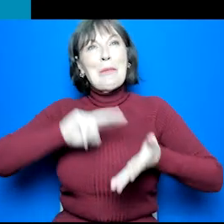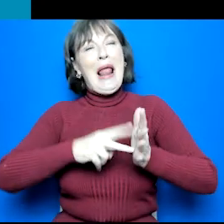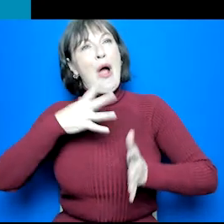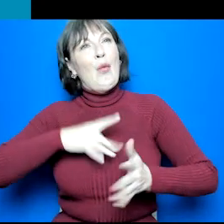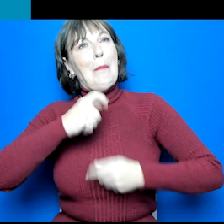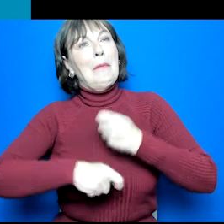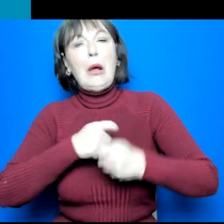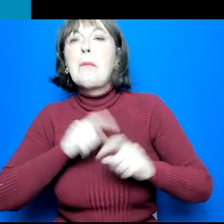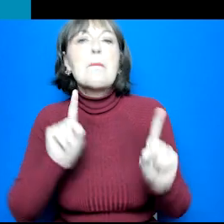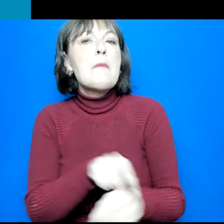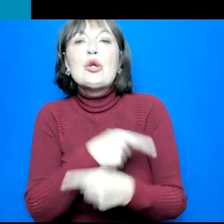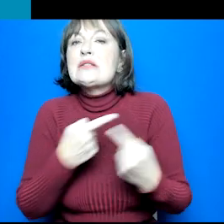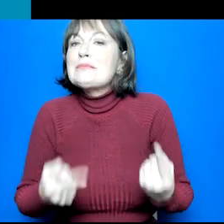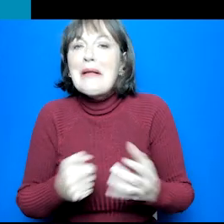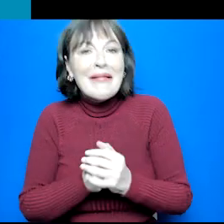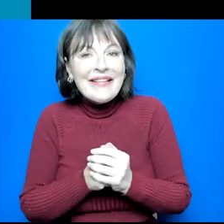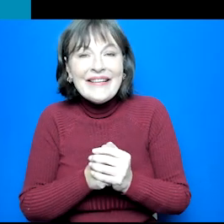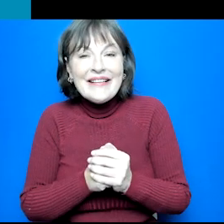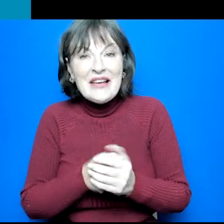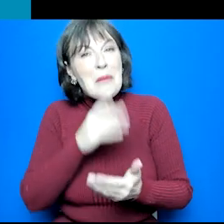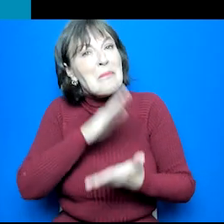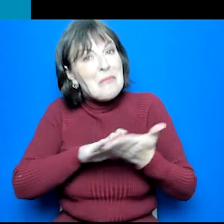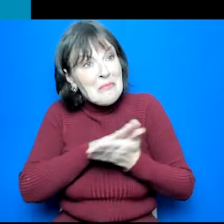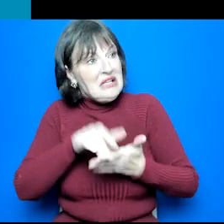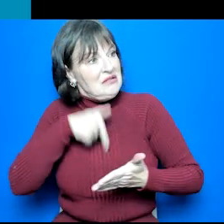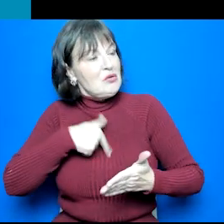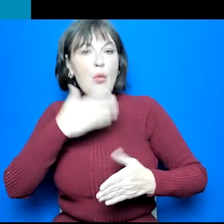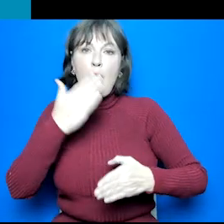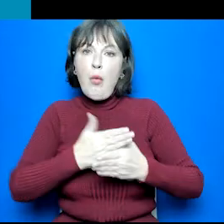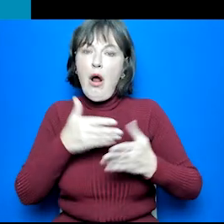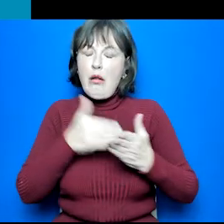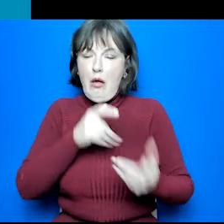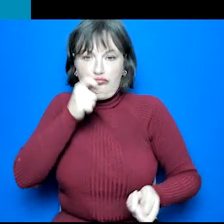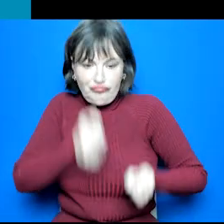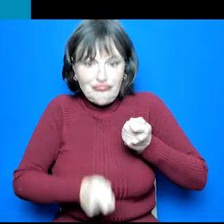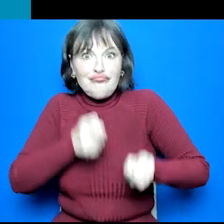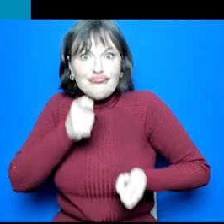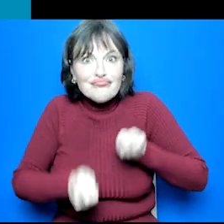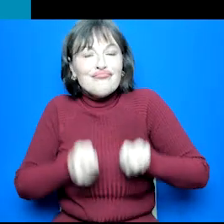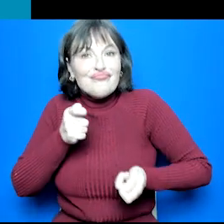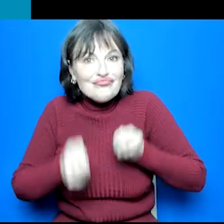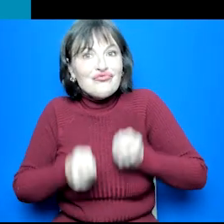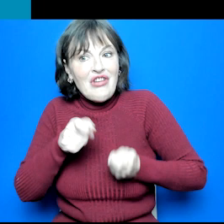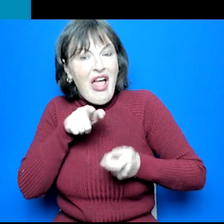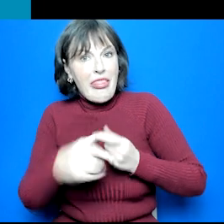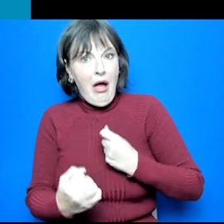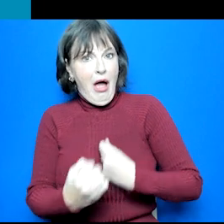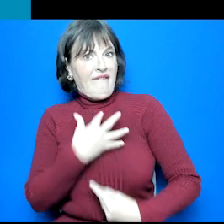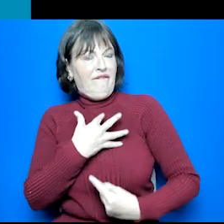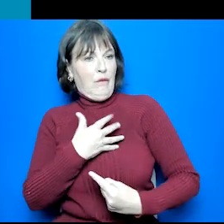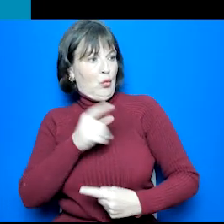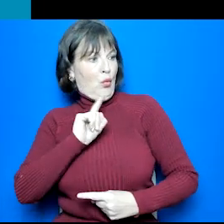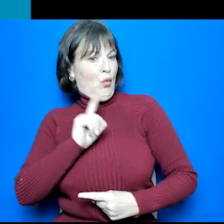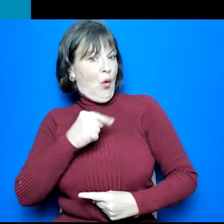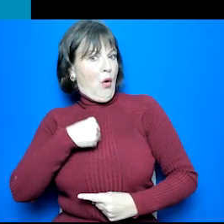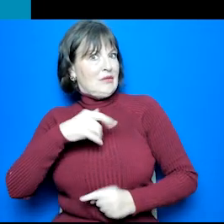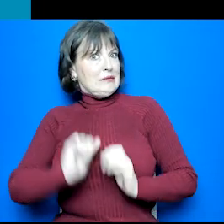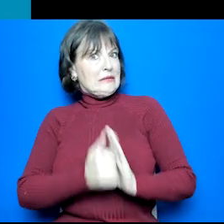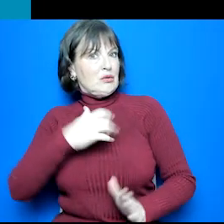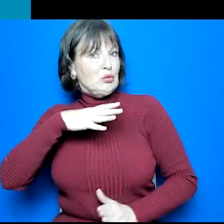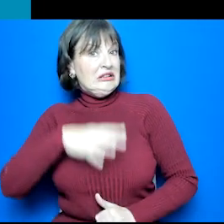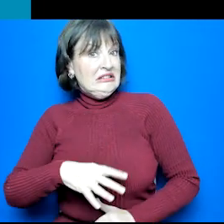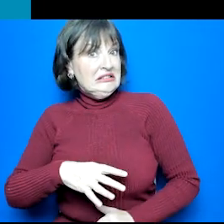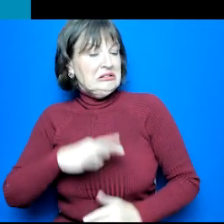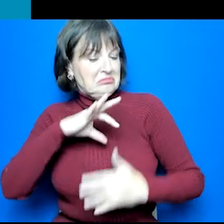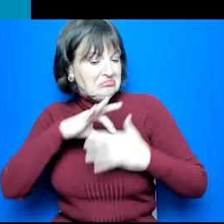Changes will happen and the world of work will keep evolving, affecting not just the type of work we do but the way we do it. Some of the predicted changes are that